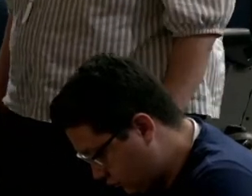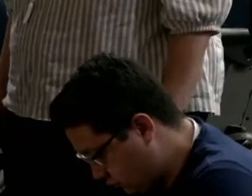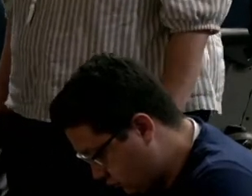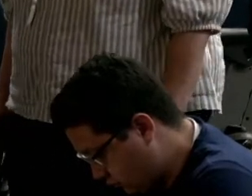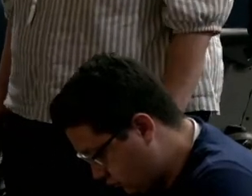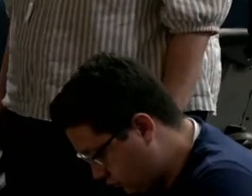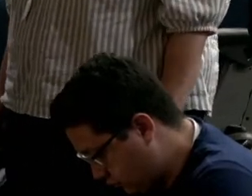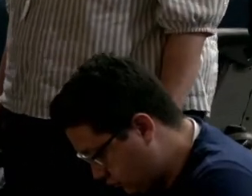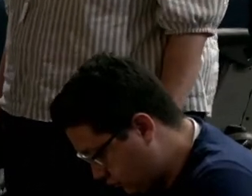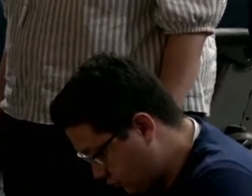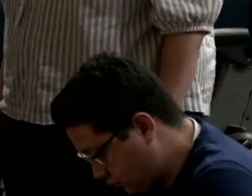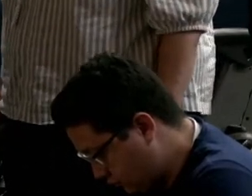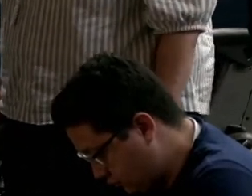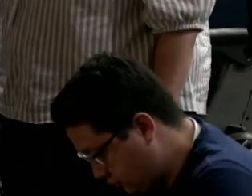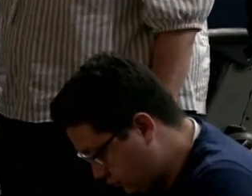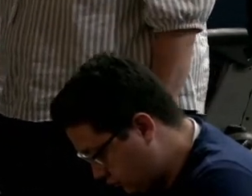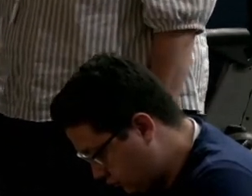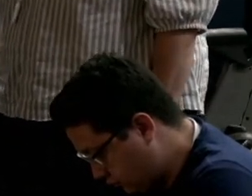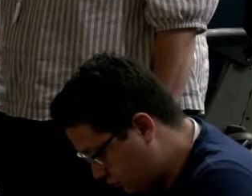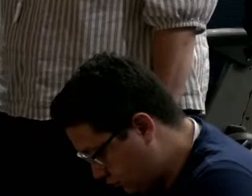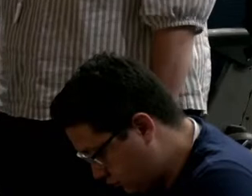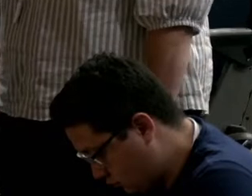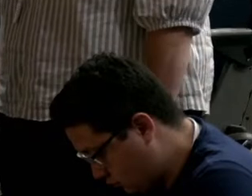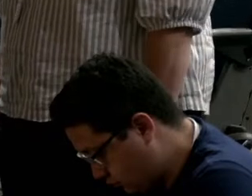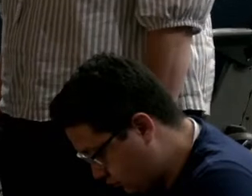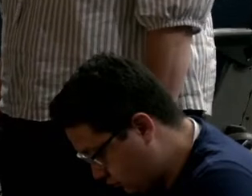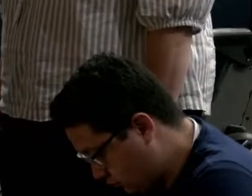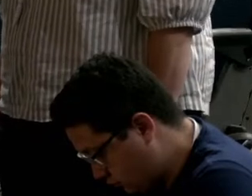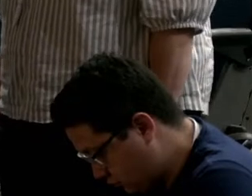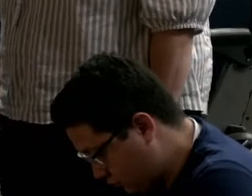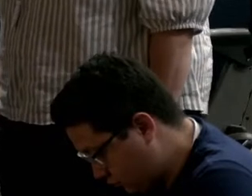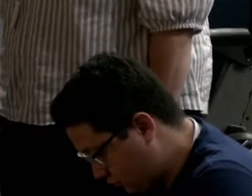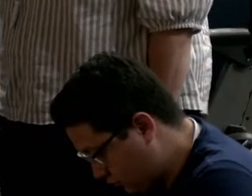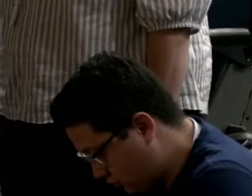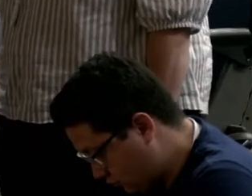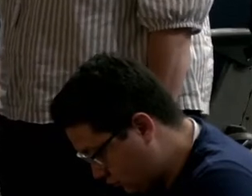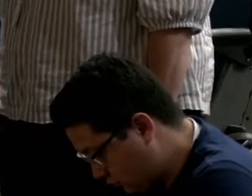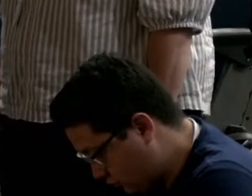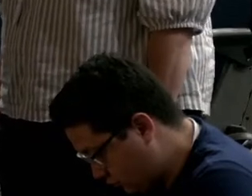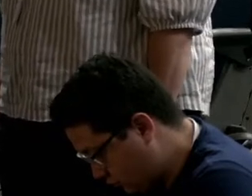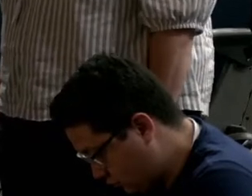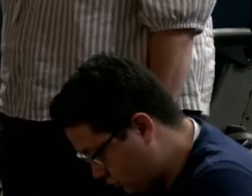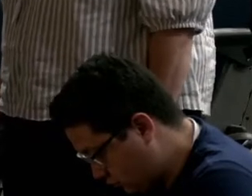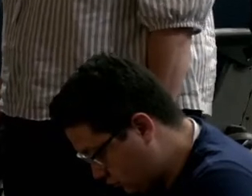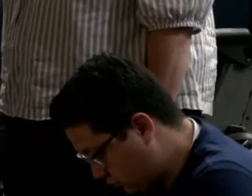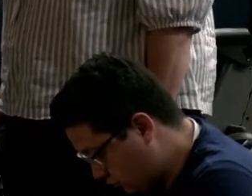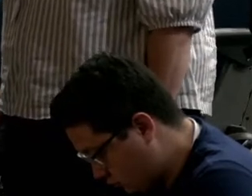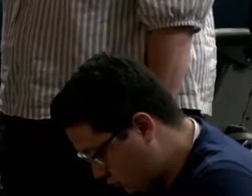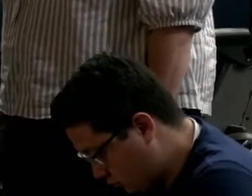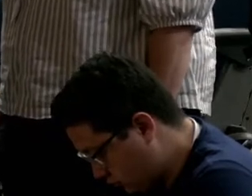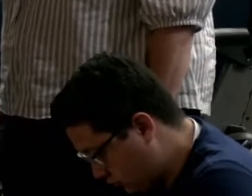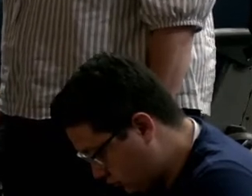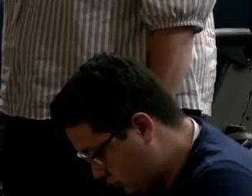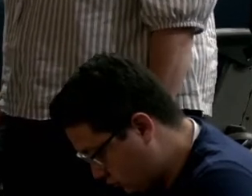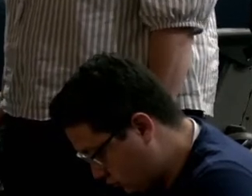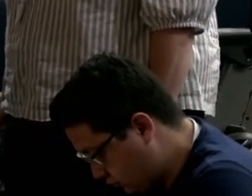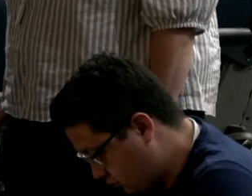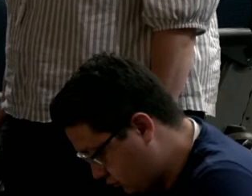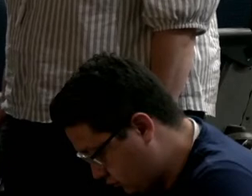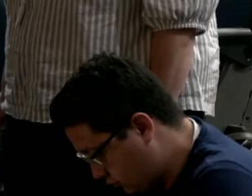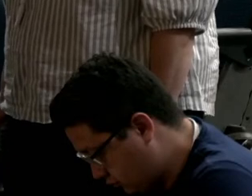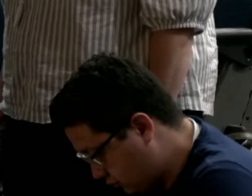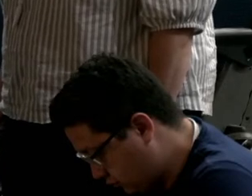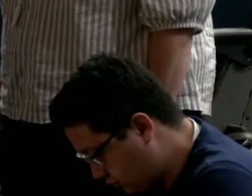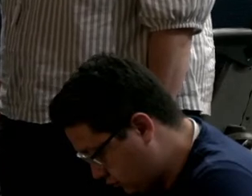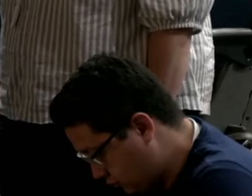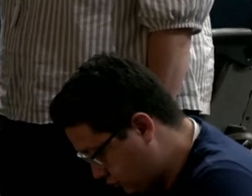have before and after school that we have financing and waivers. Most of the kids go for free to the before and